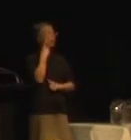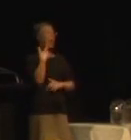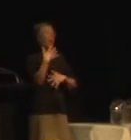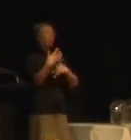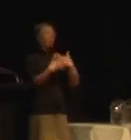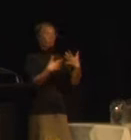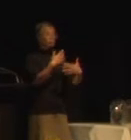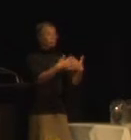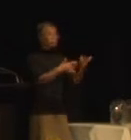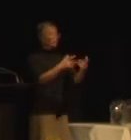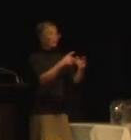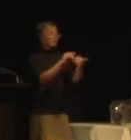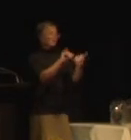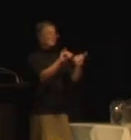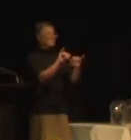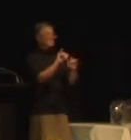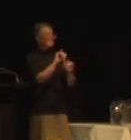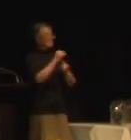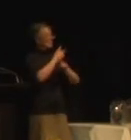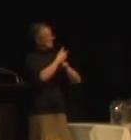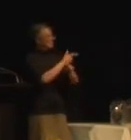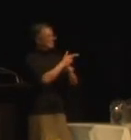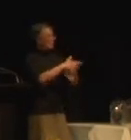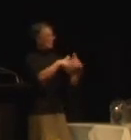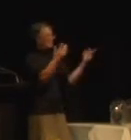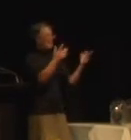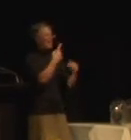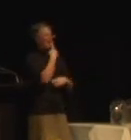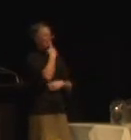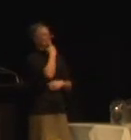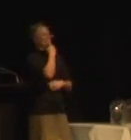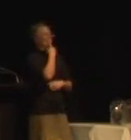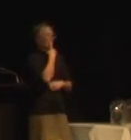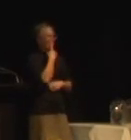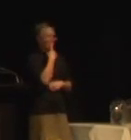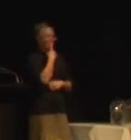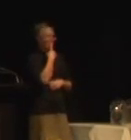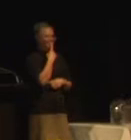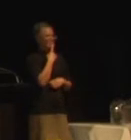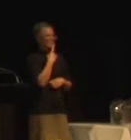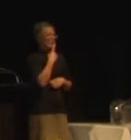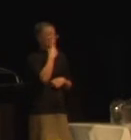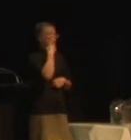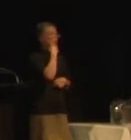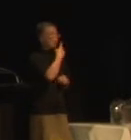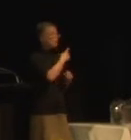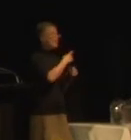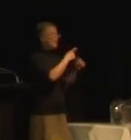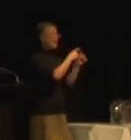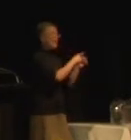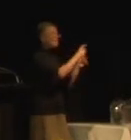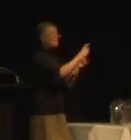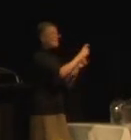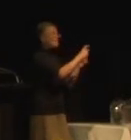due to a technical hitch on the day of filming, we had organised for the aircon to be turned off, but then it automatically